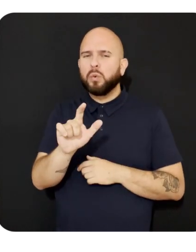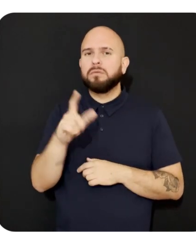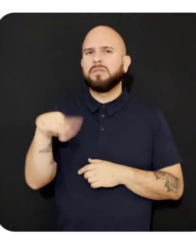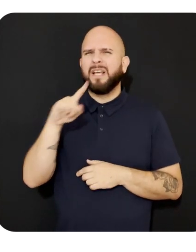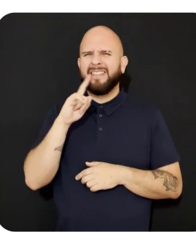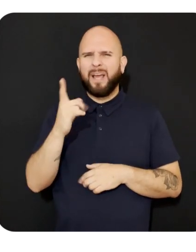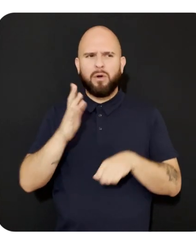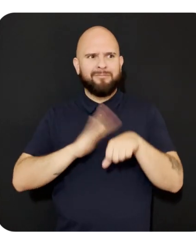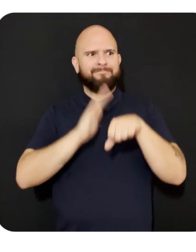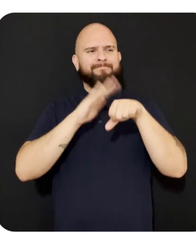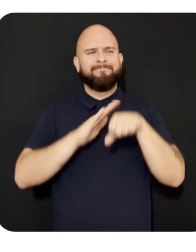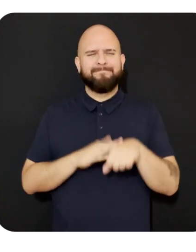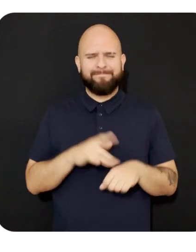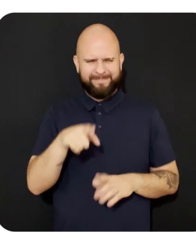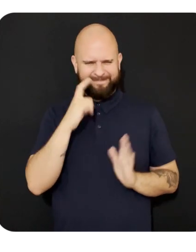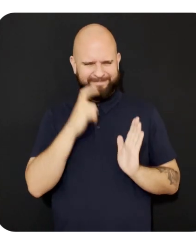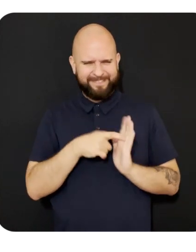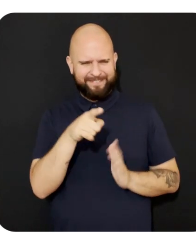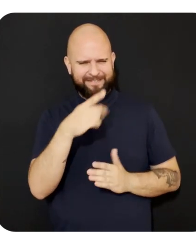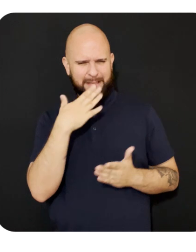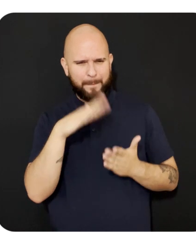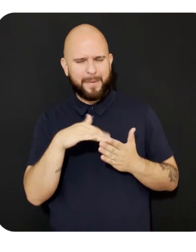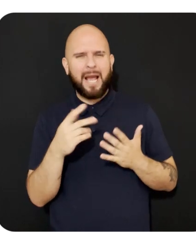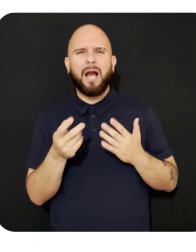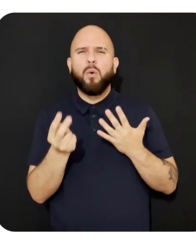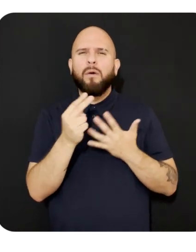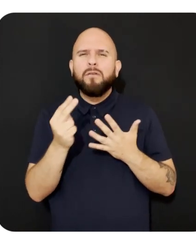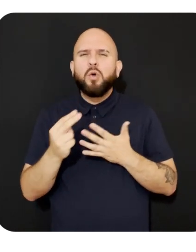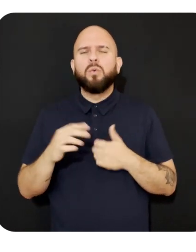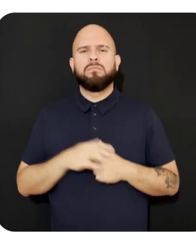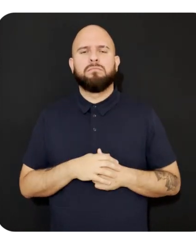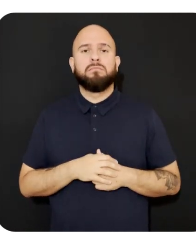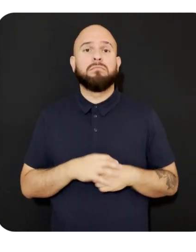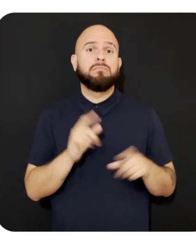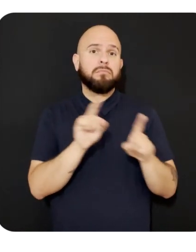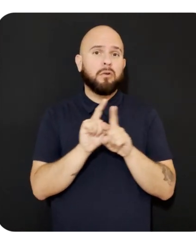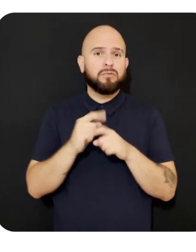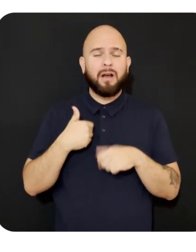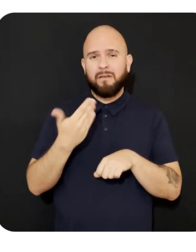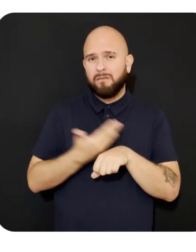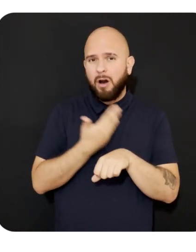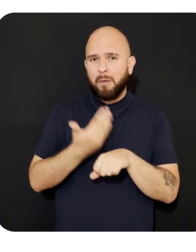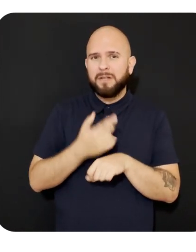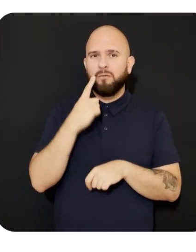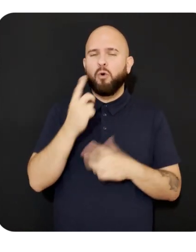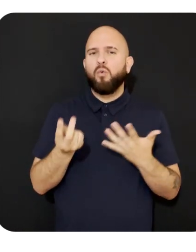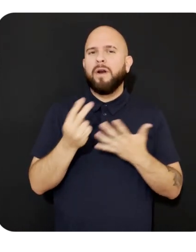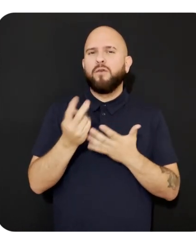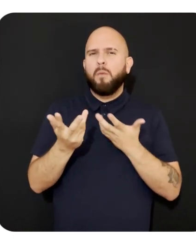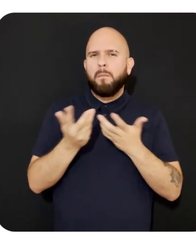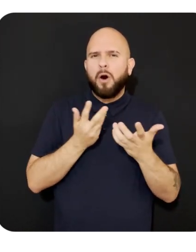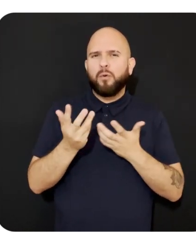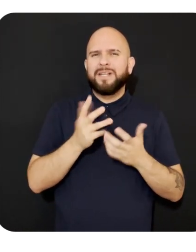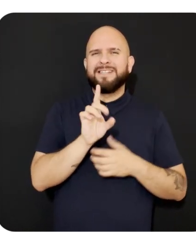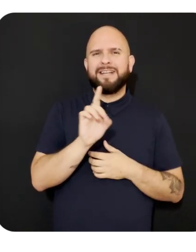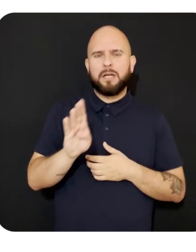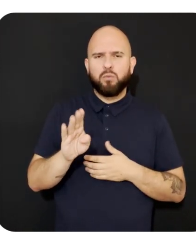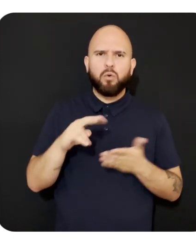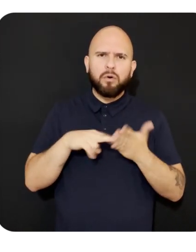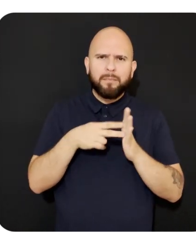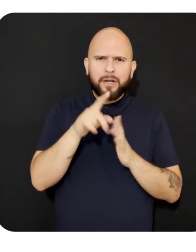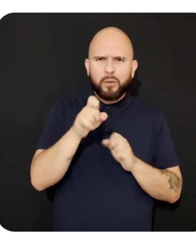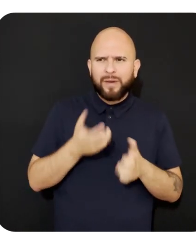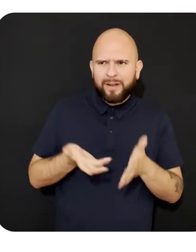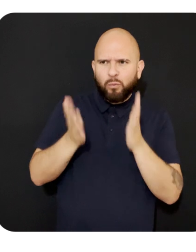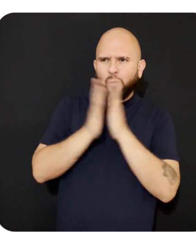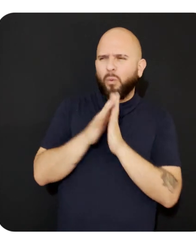flag and identify bad reviews. We've also made updates to the review moderation dashboard to let you request to